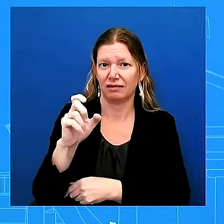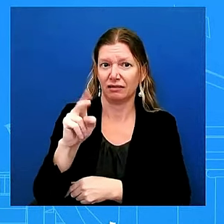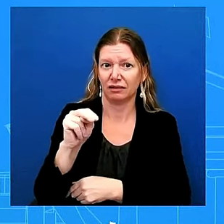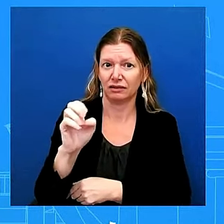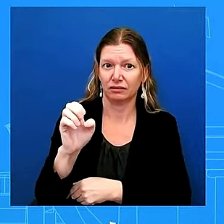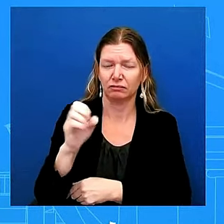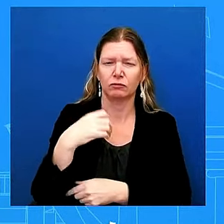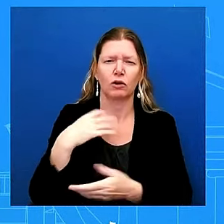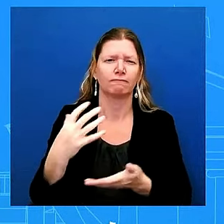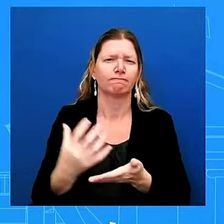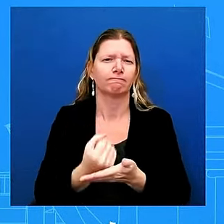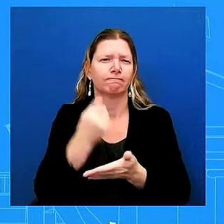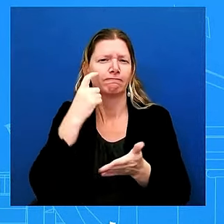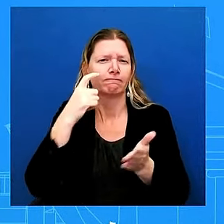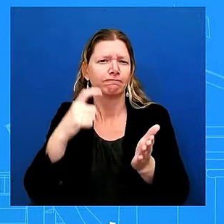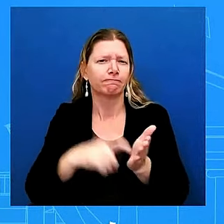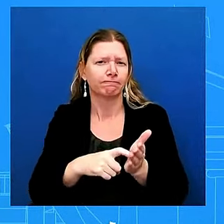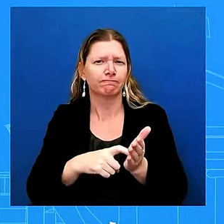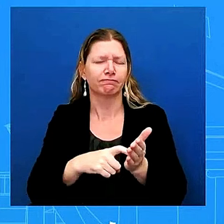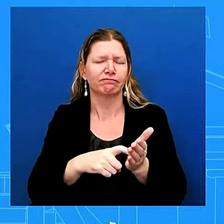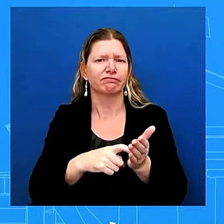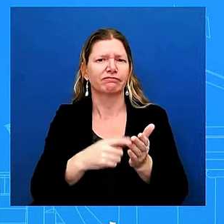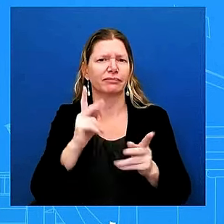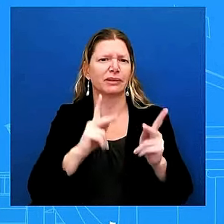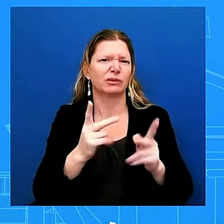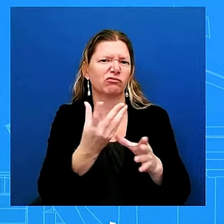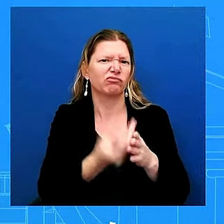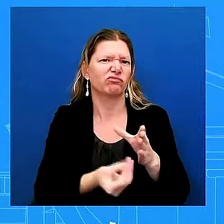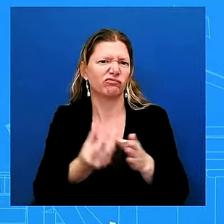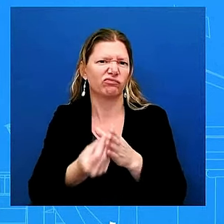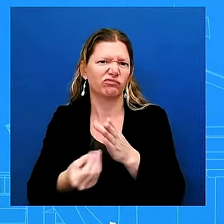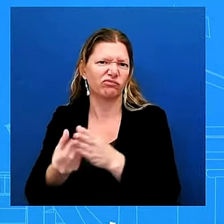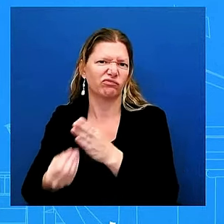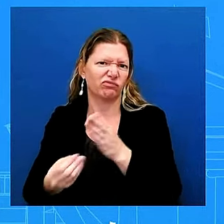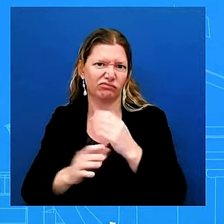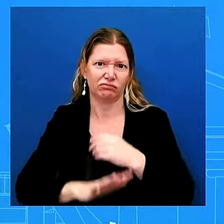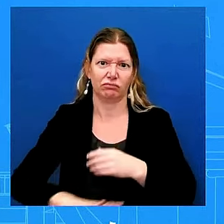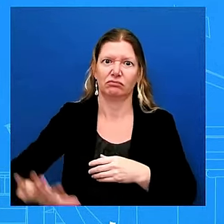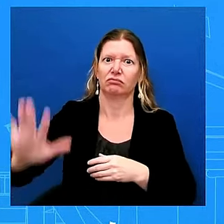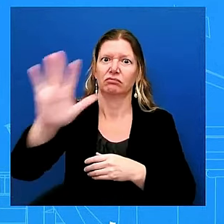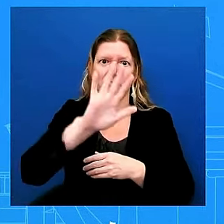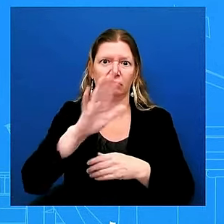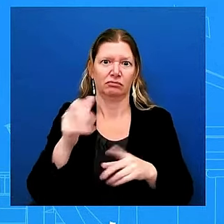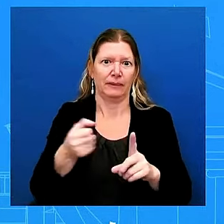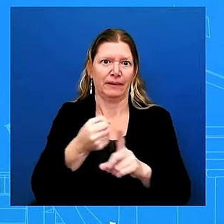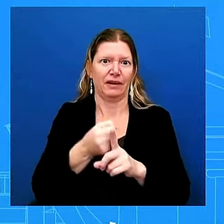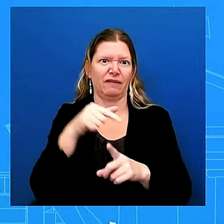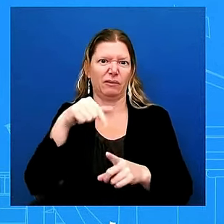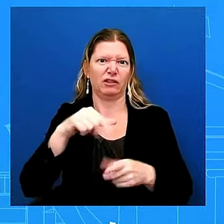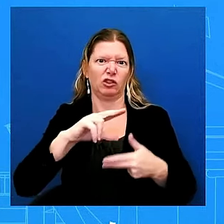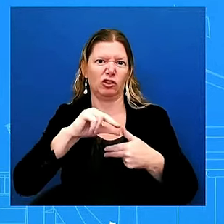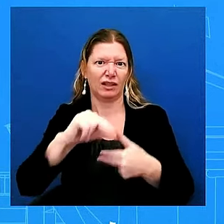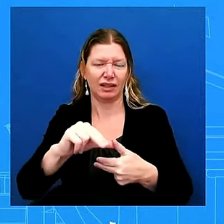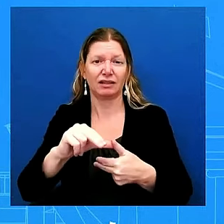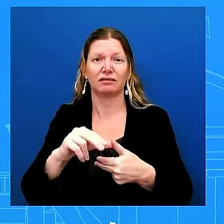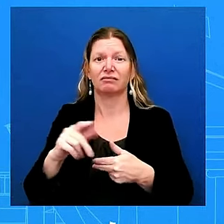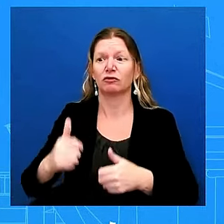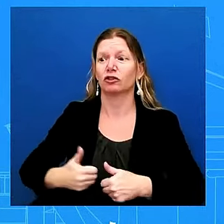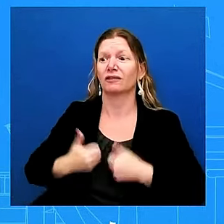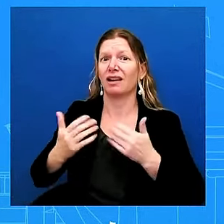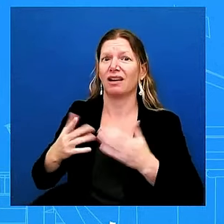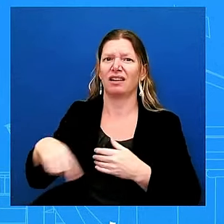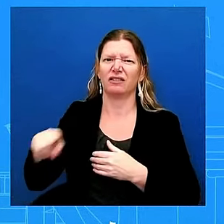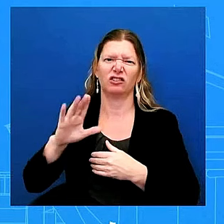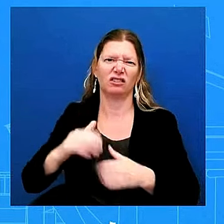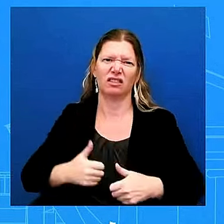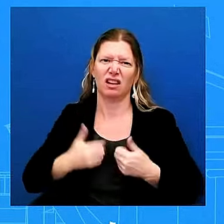impacted by the hurricane and those survivors whose lives will never be the same my heart goes out to those who've lost loved ones